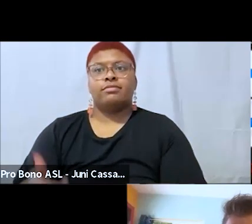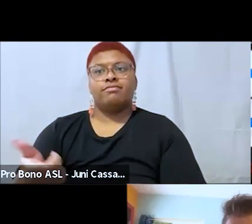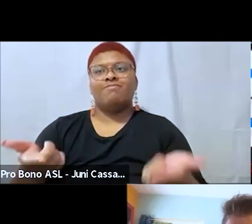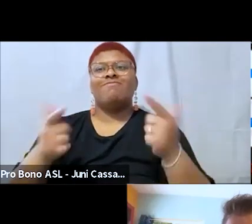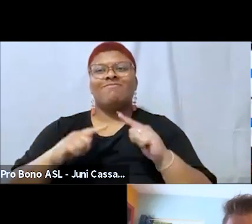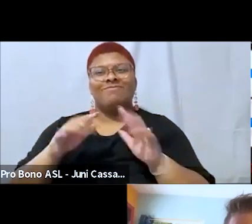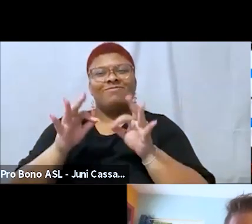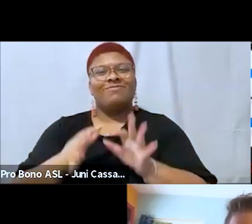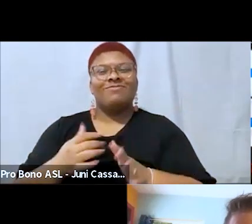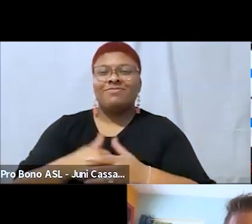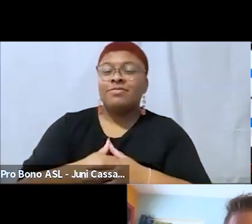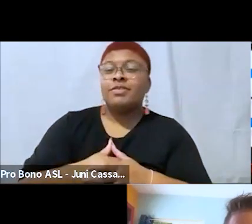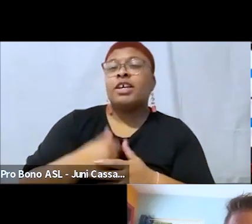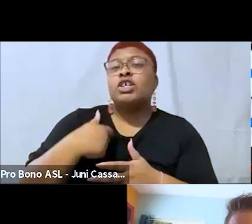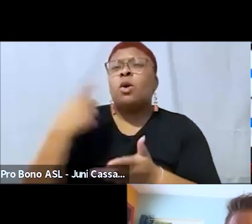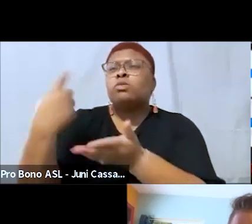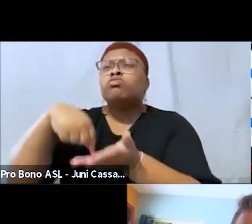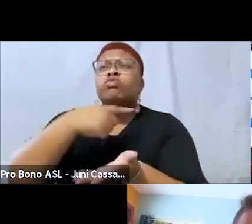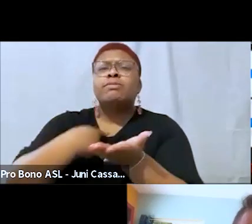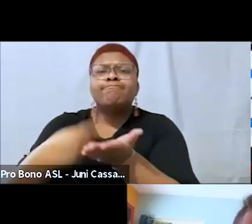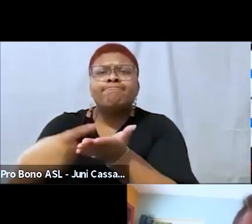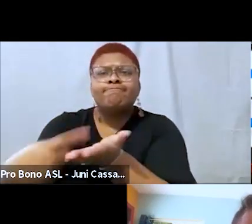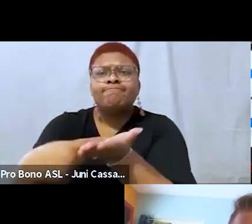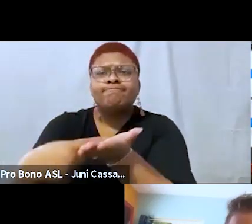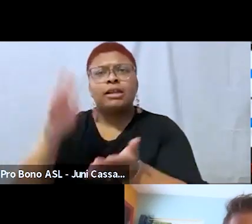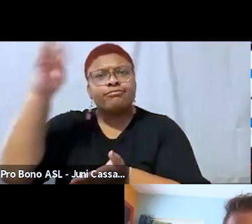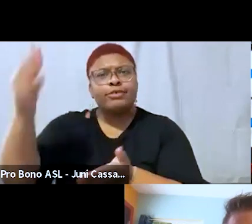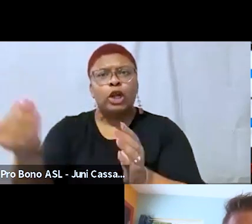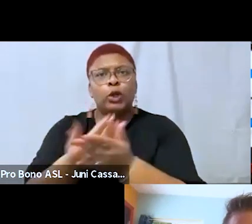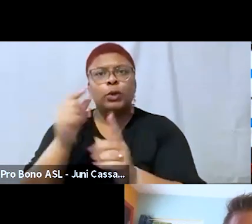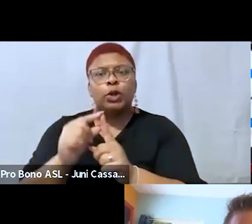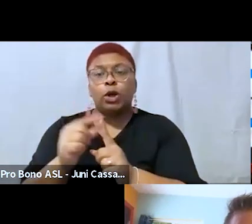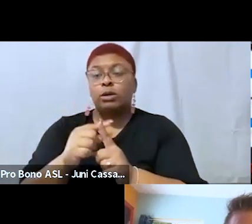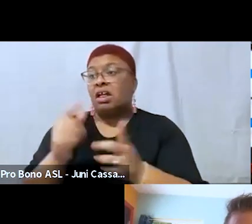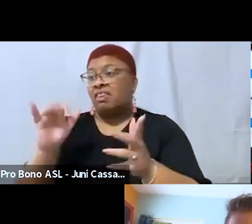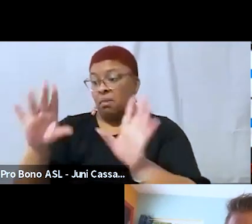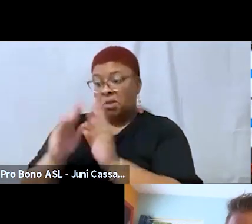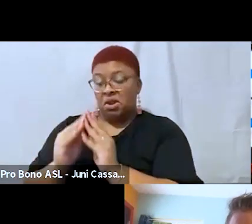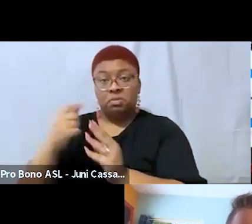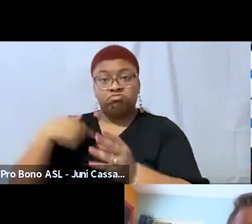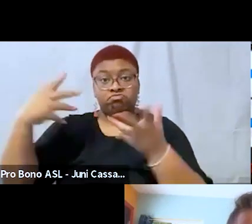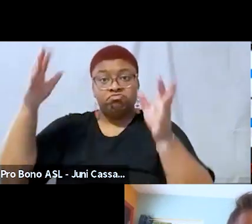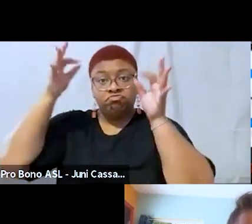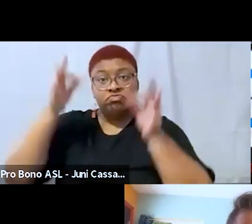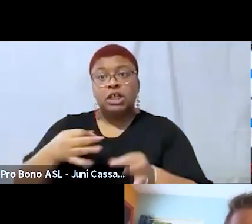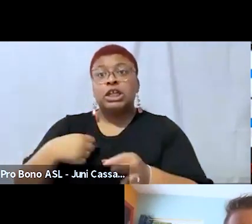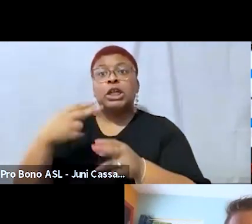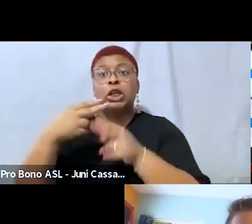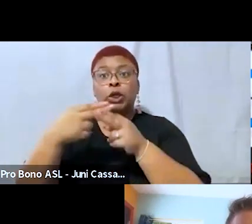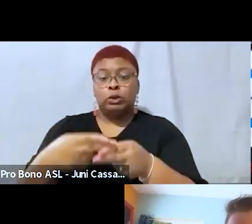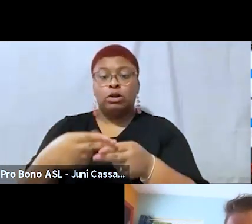a new term and um we decided at that meeting that the term we wanted was super fat